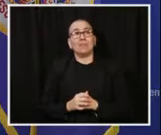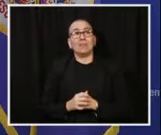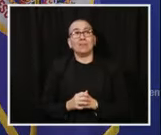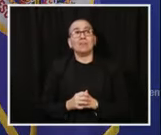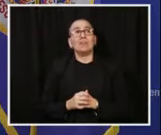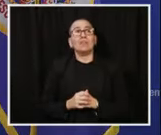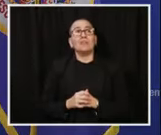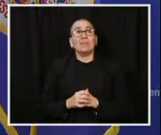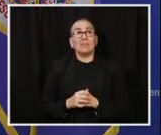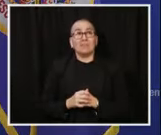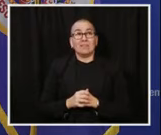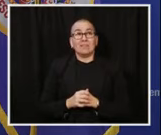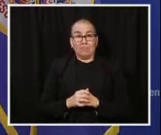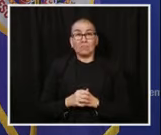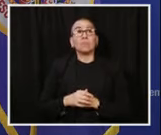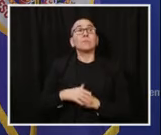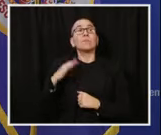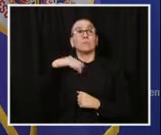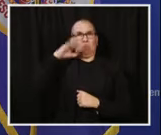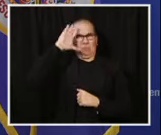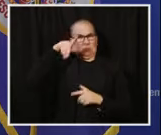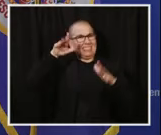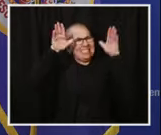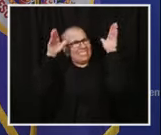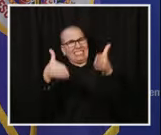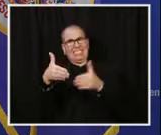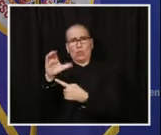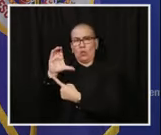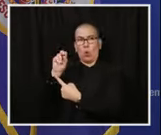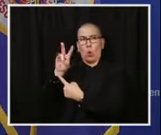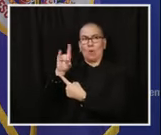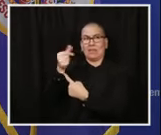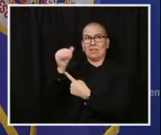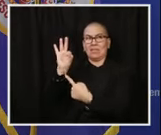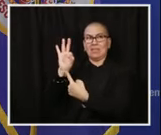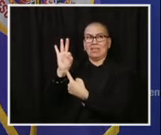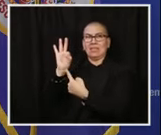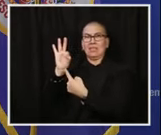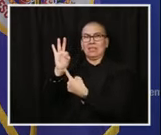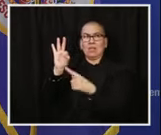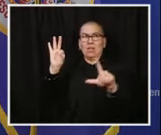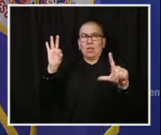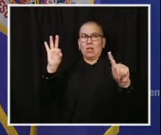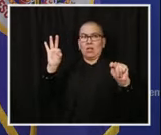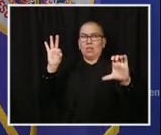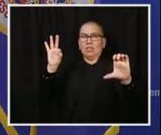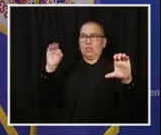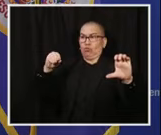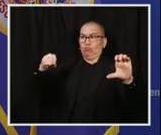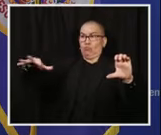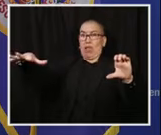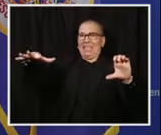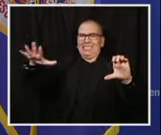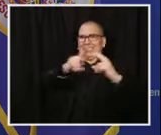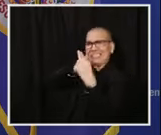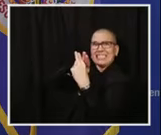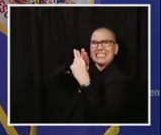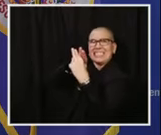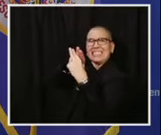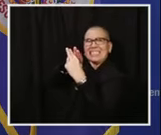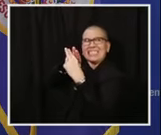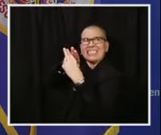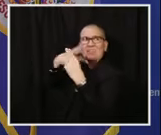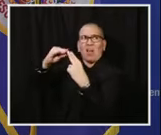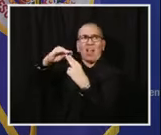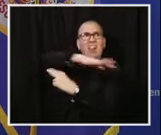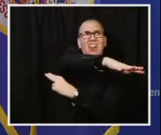COVID-19 from spreading in these facilities, those efforts that we put into expanding safe visitation policies, all of that